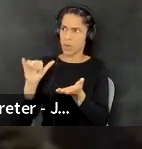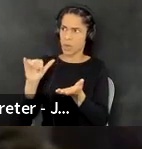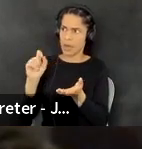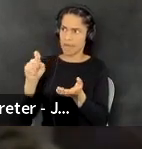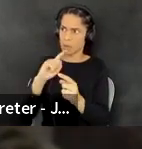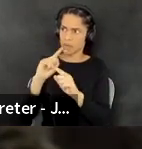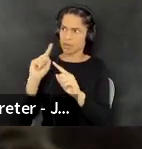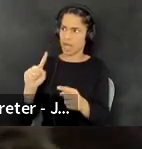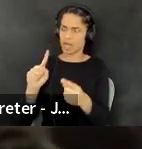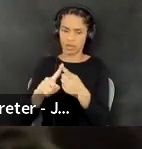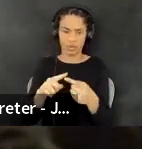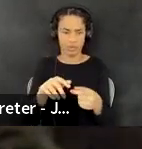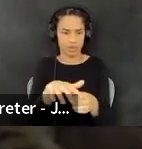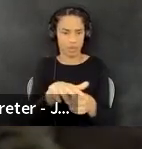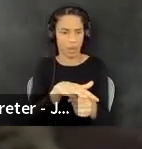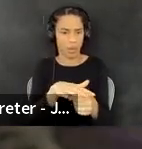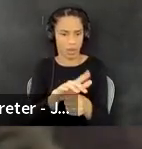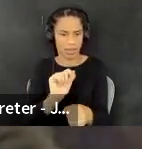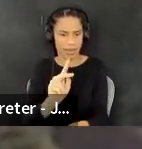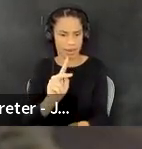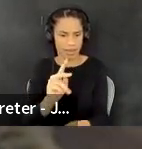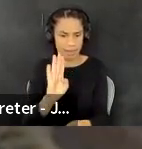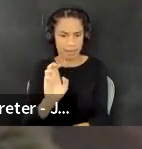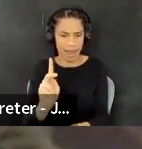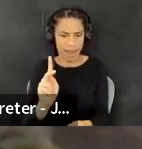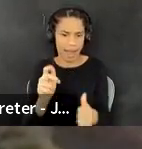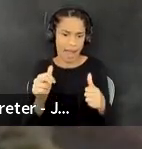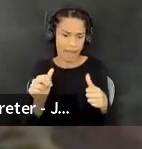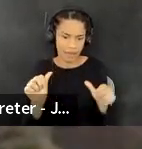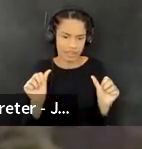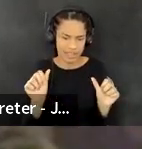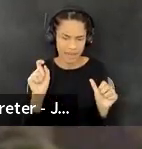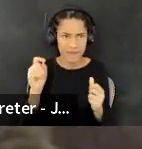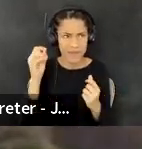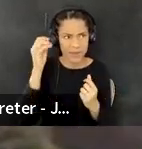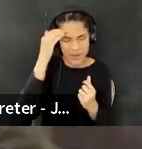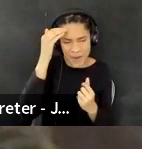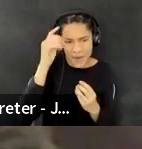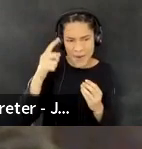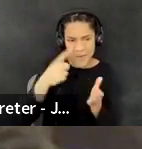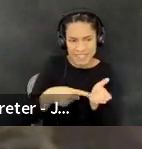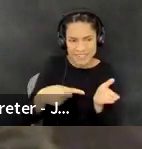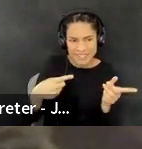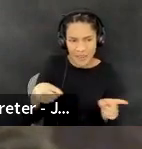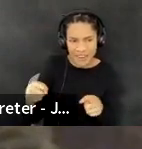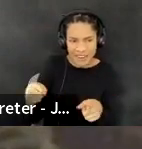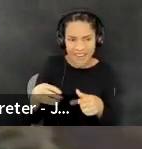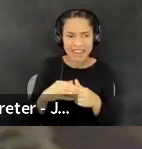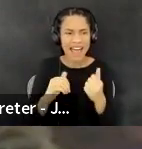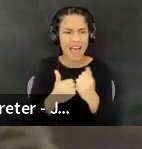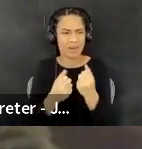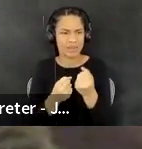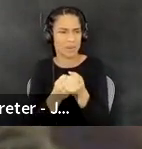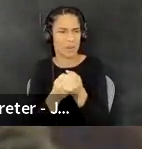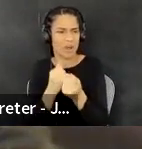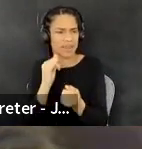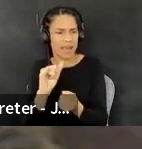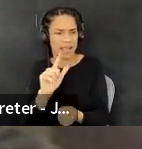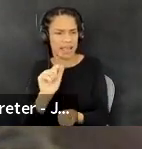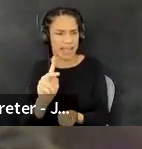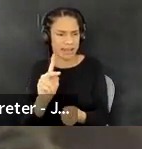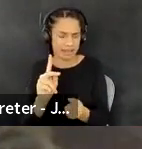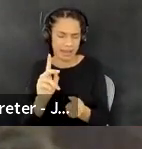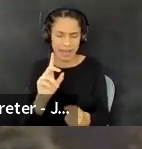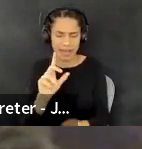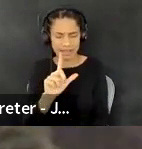local land back efforts. need to know what's going on, um, and how to support the land back efforts in your areas, um,